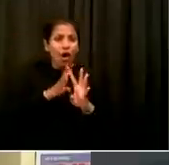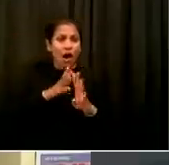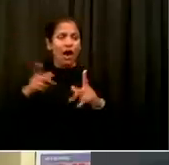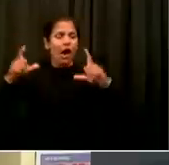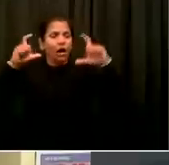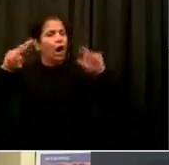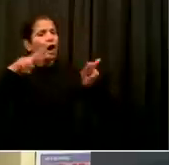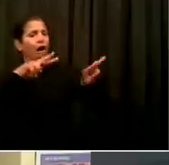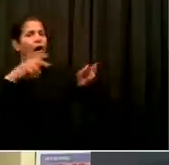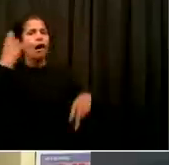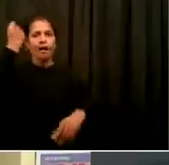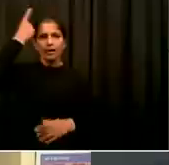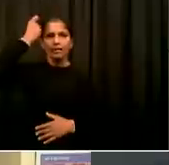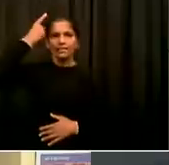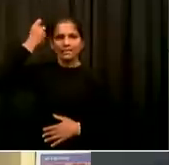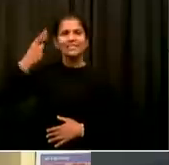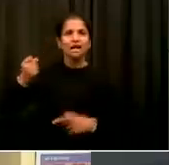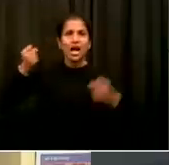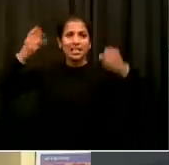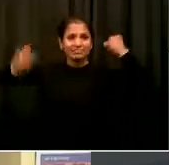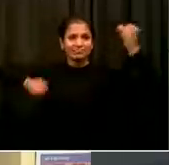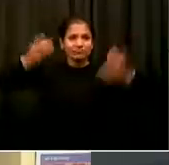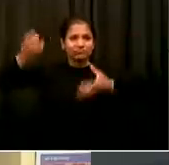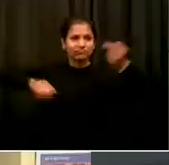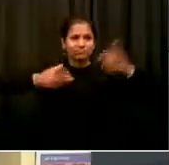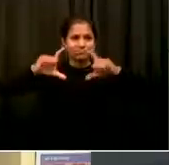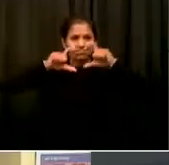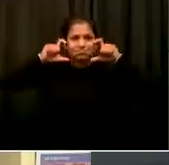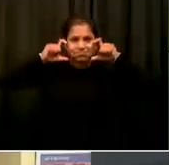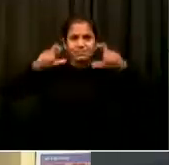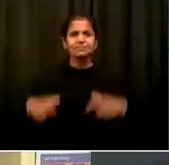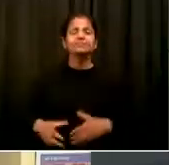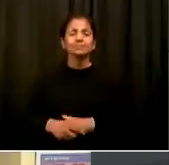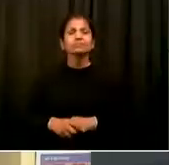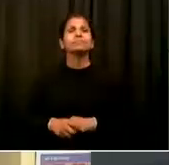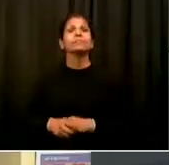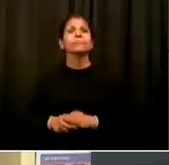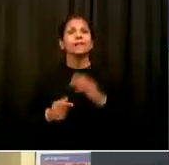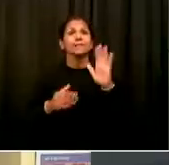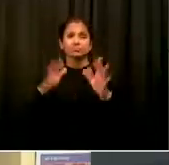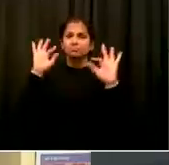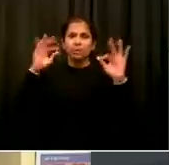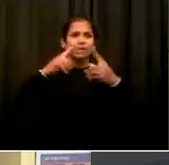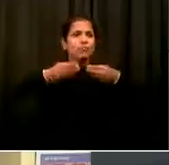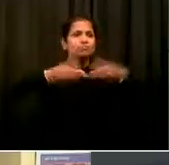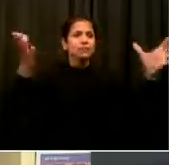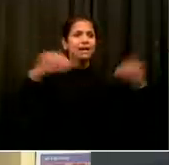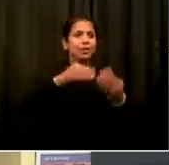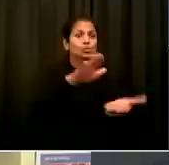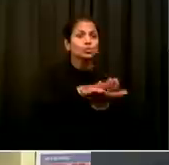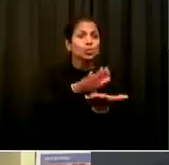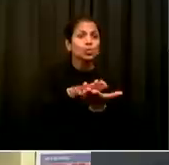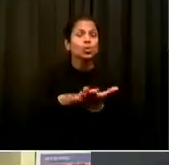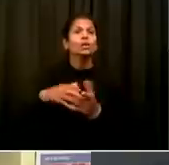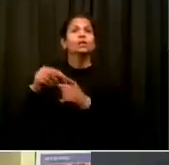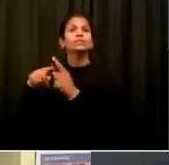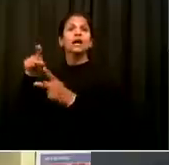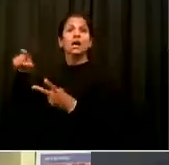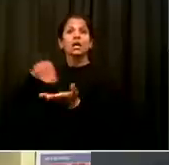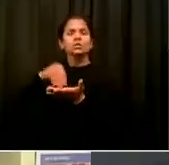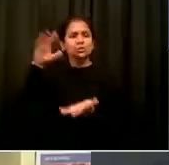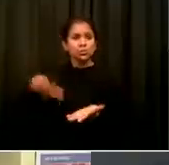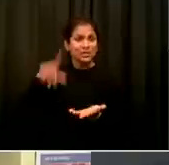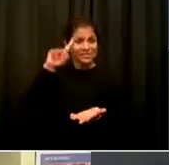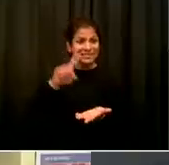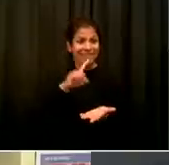sure they get the masks they need so they can continue the absolutely precious, crucial work that they do. A couple more things before